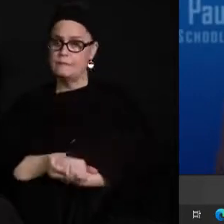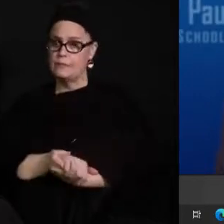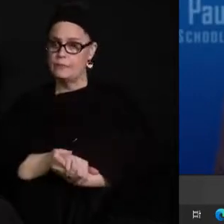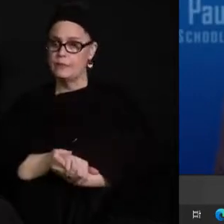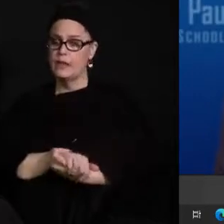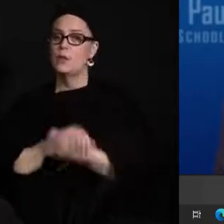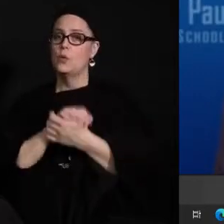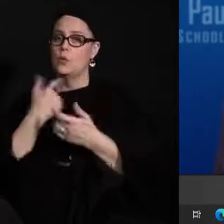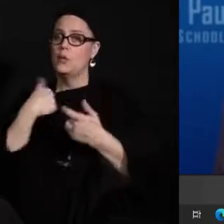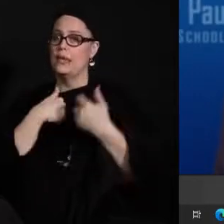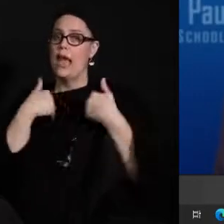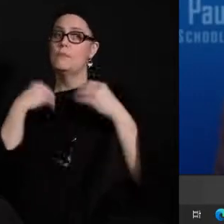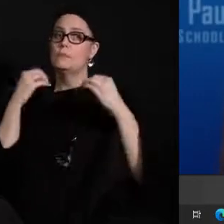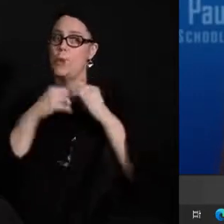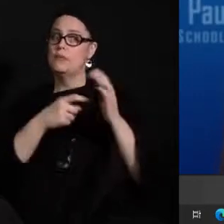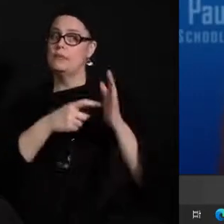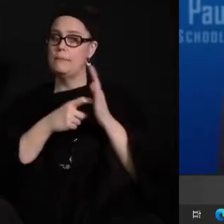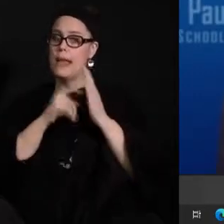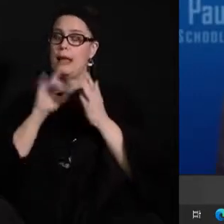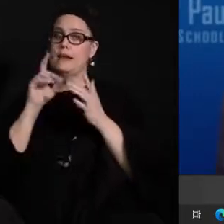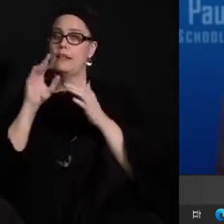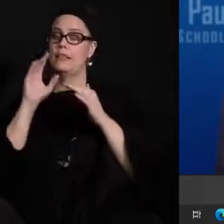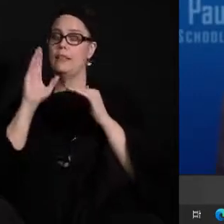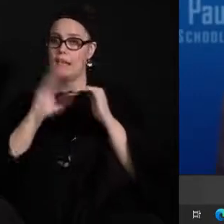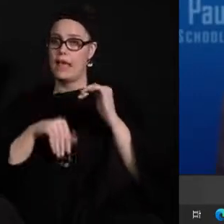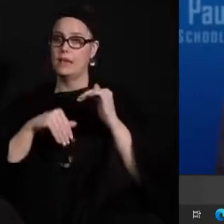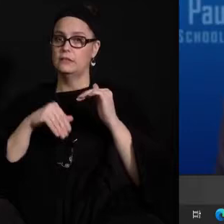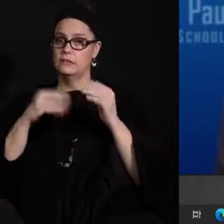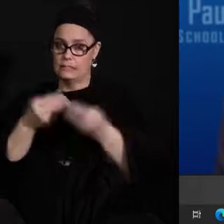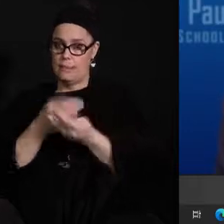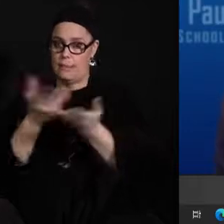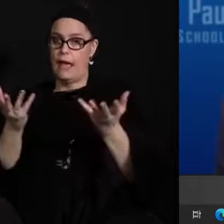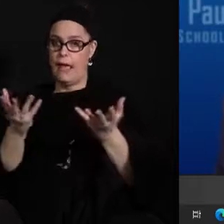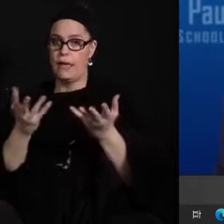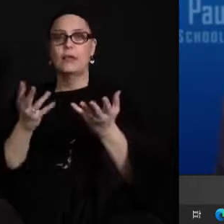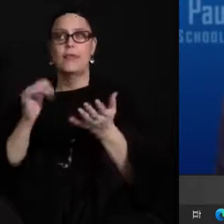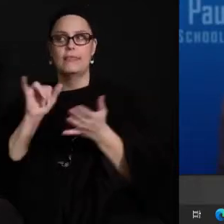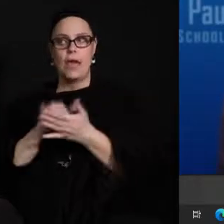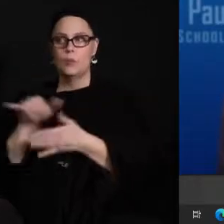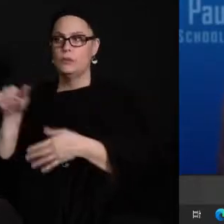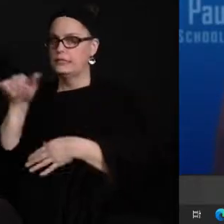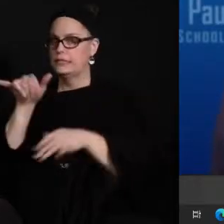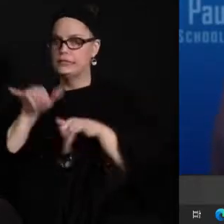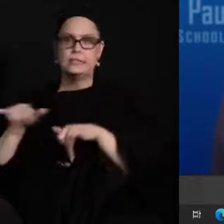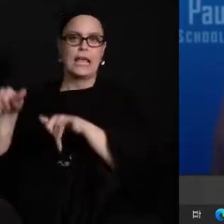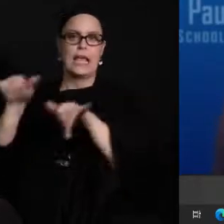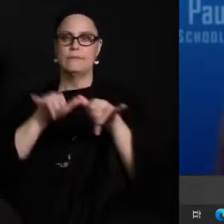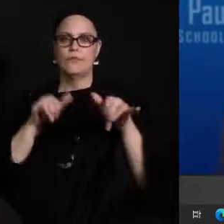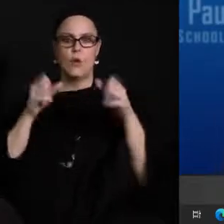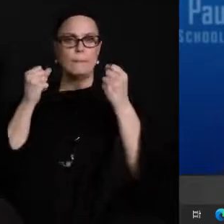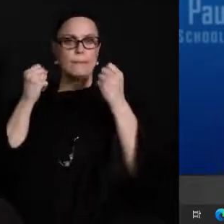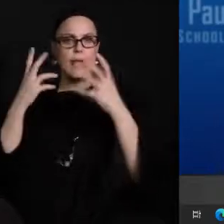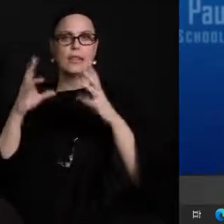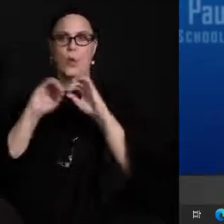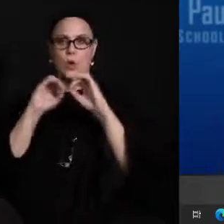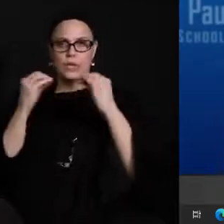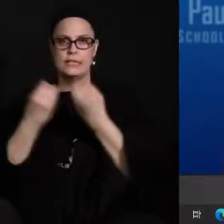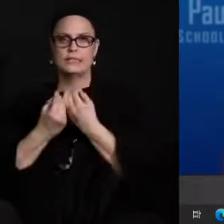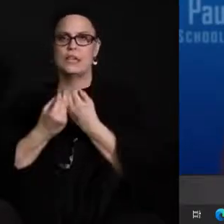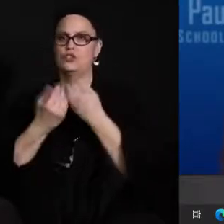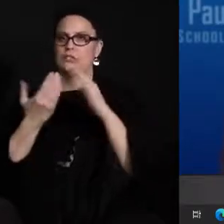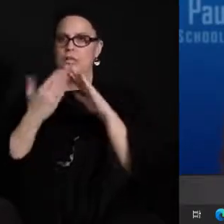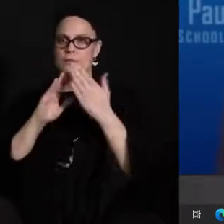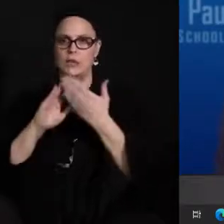demand than we did supply and that was themed for many different organizations individuals and communities you know back in